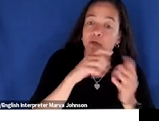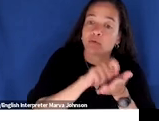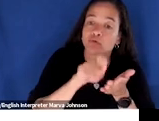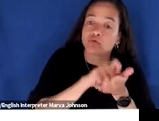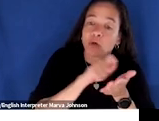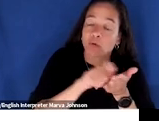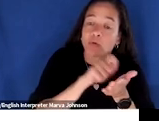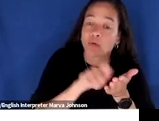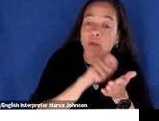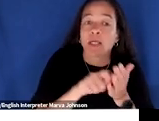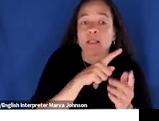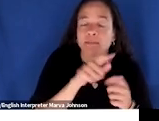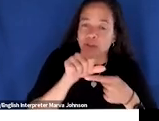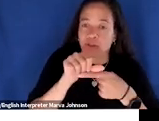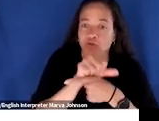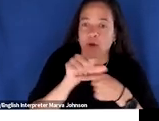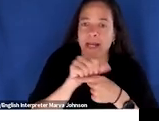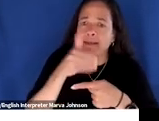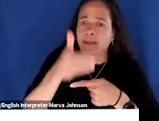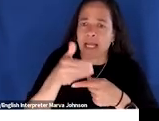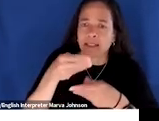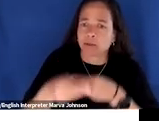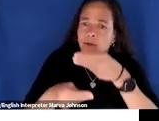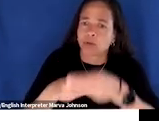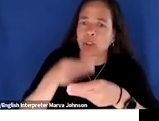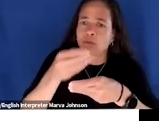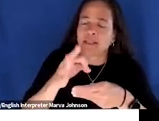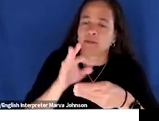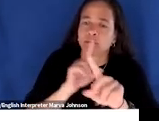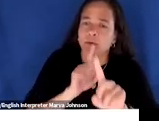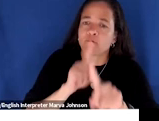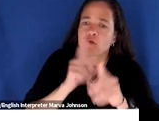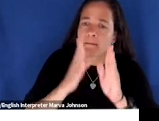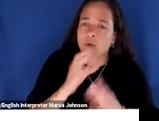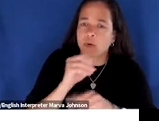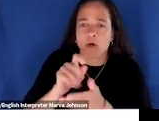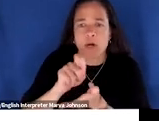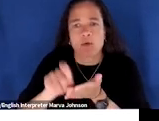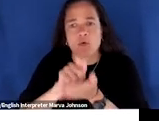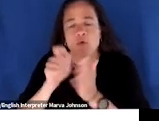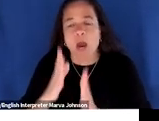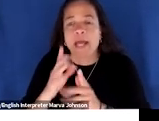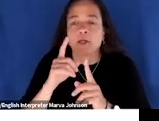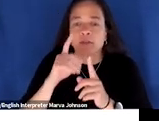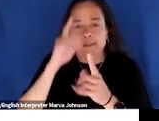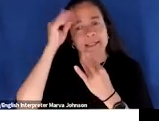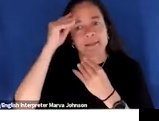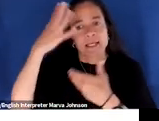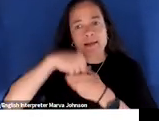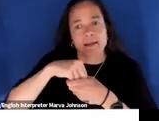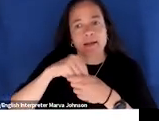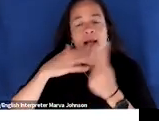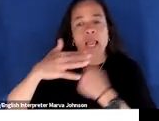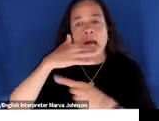generation of reporters and writers to think about climate action and so for her it's just natural that